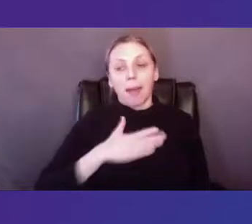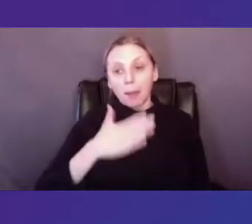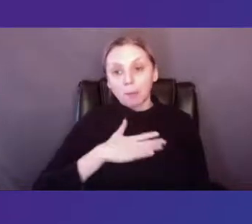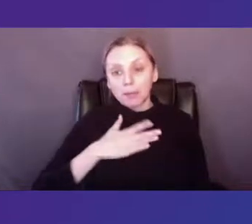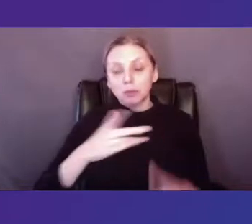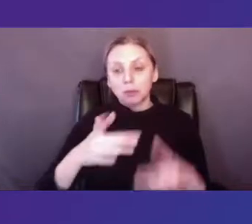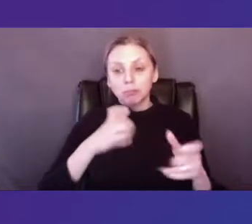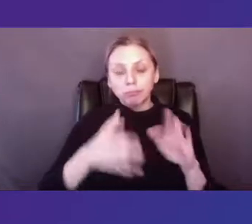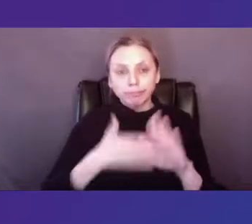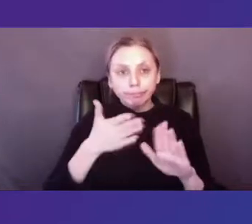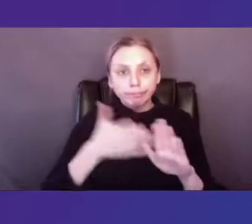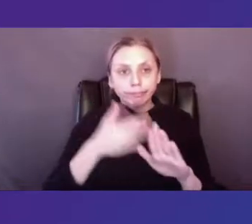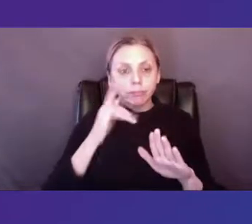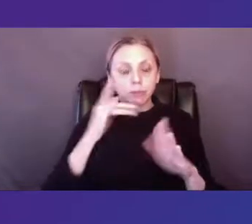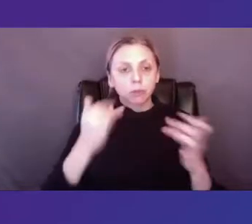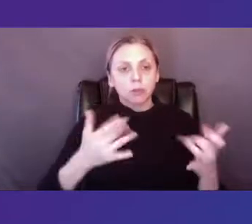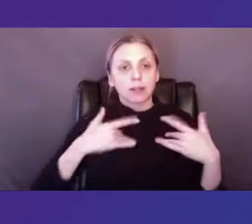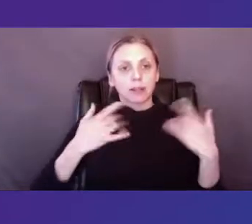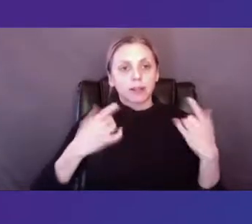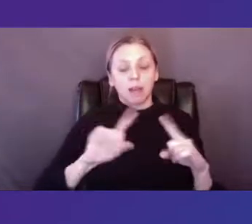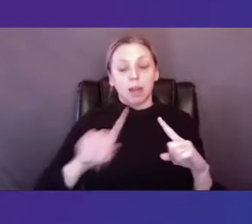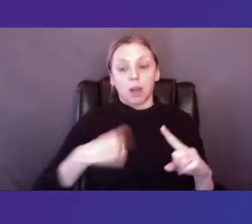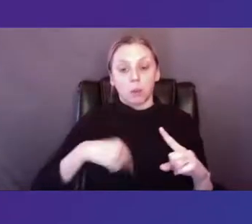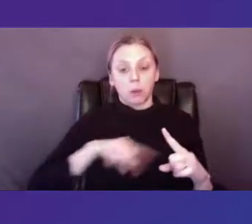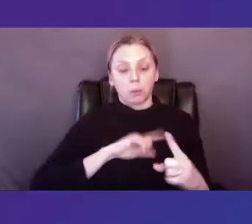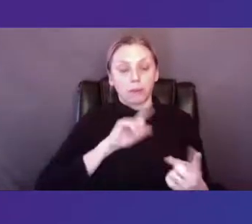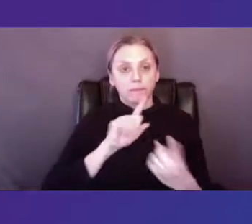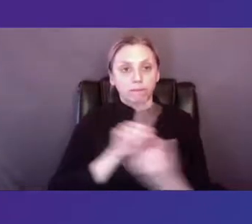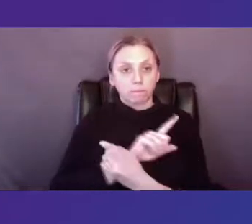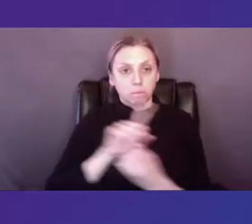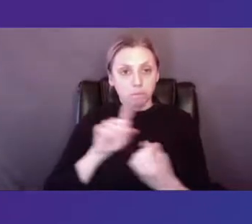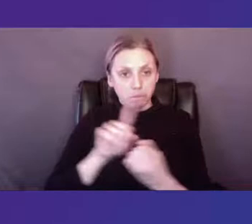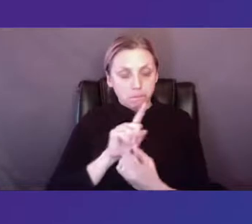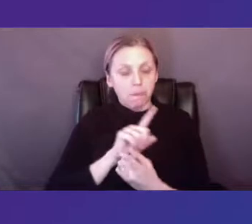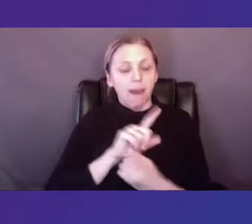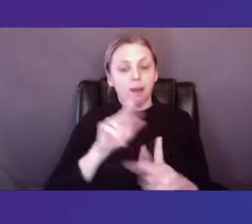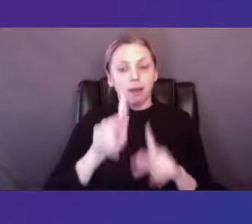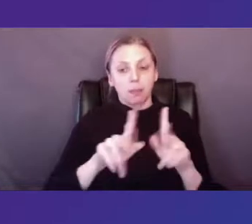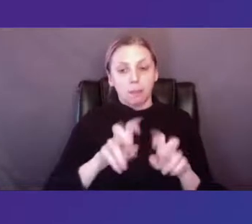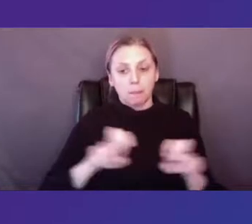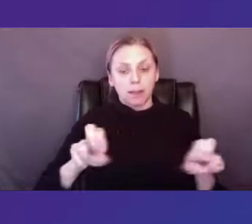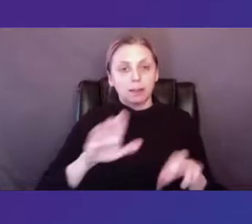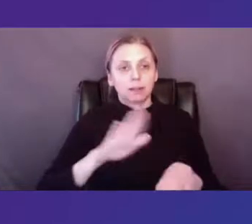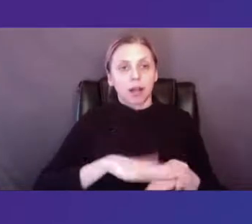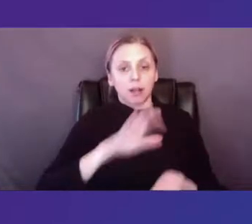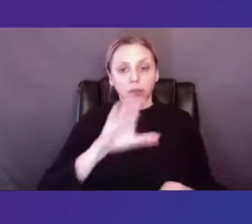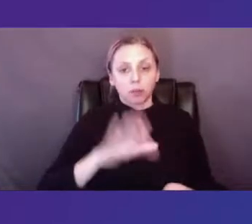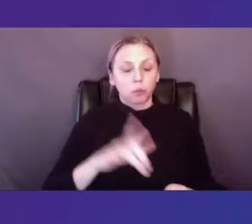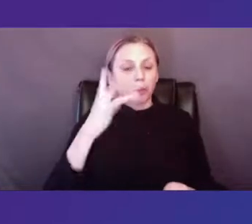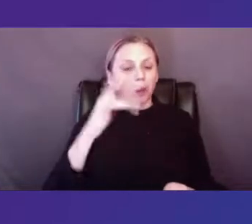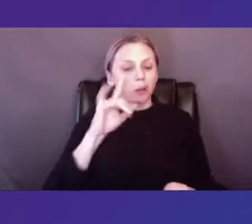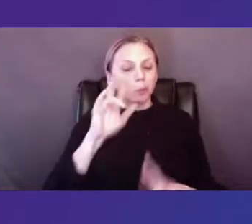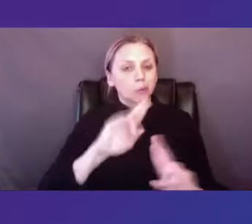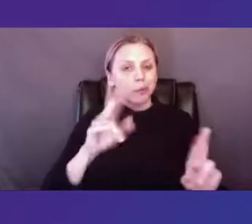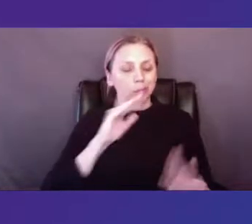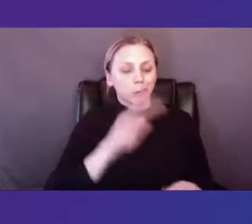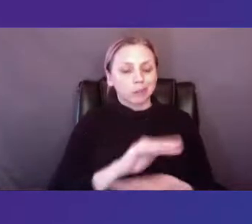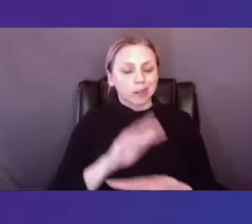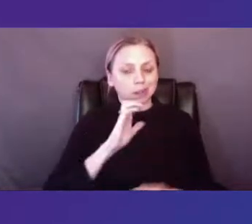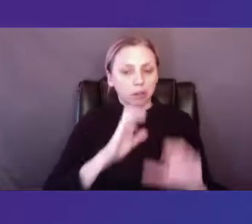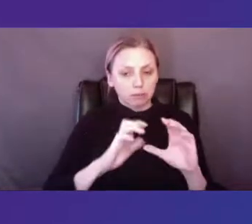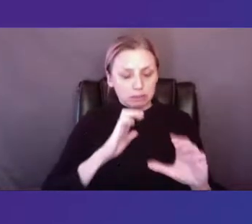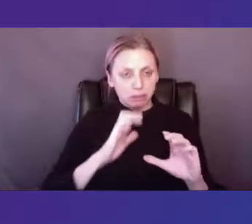And when we all first met, the panelists and I across the Zoom screen to prepare for tonight's conversation,